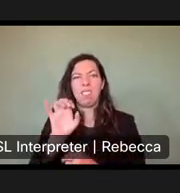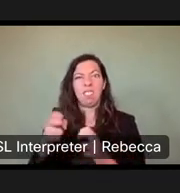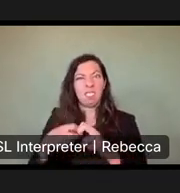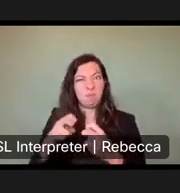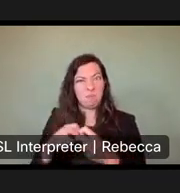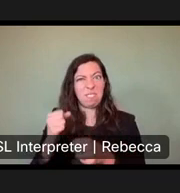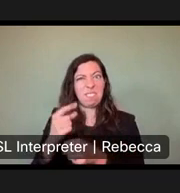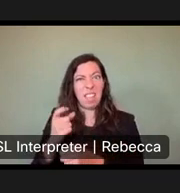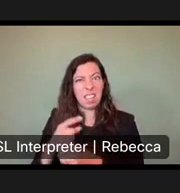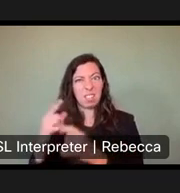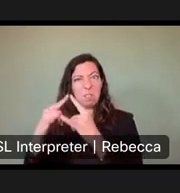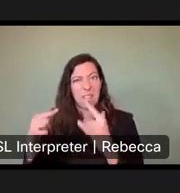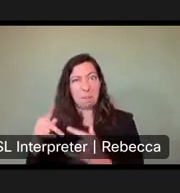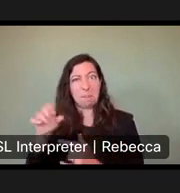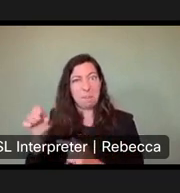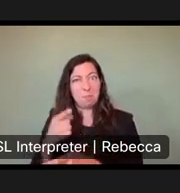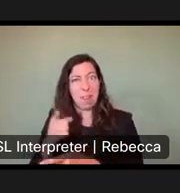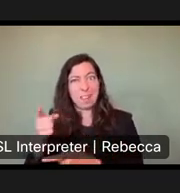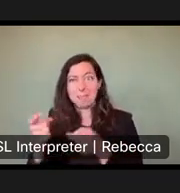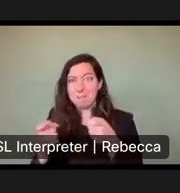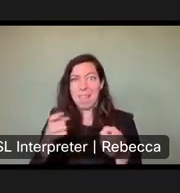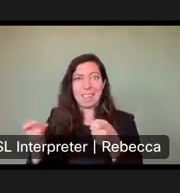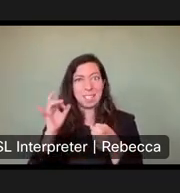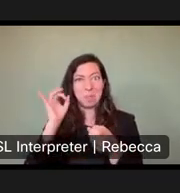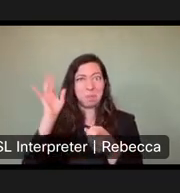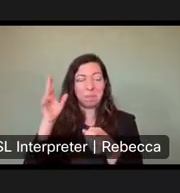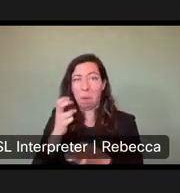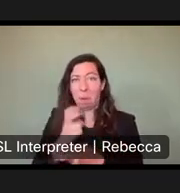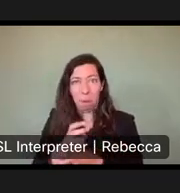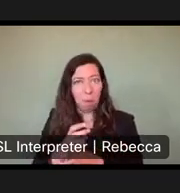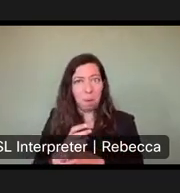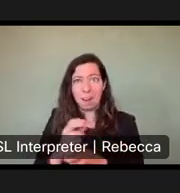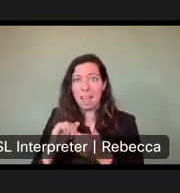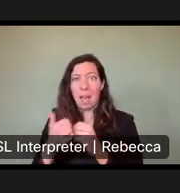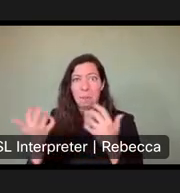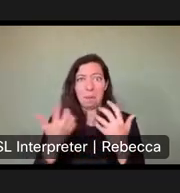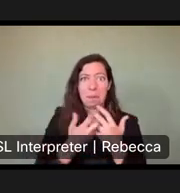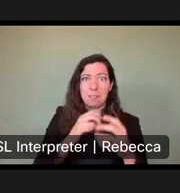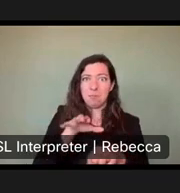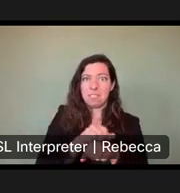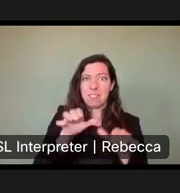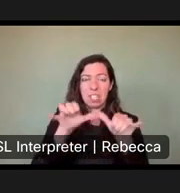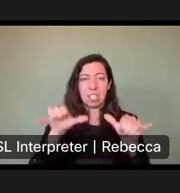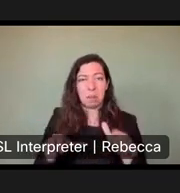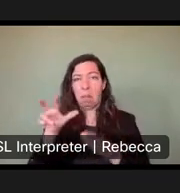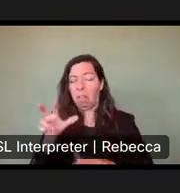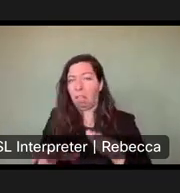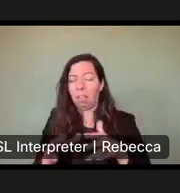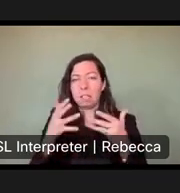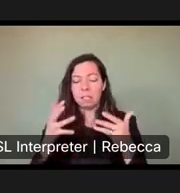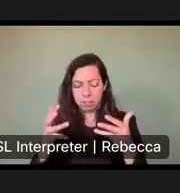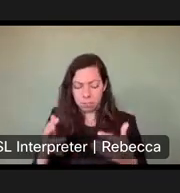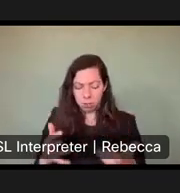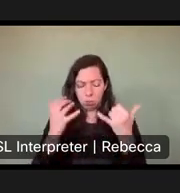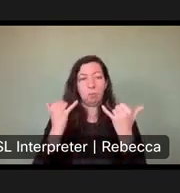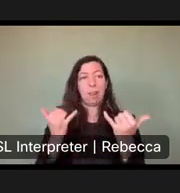difficult for us to manage and allow it to be used for our reservation system. Um, right now, um, in order